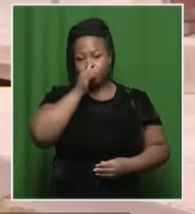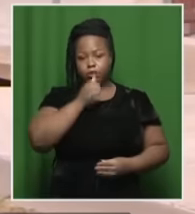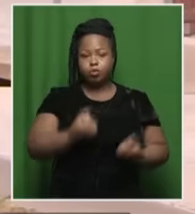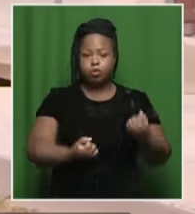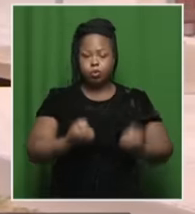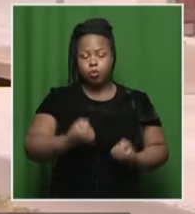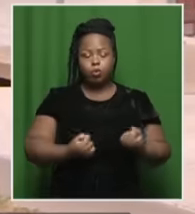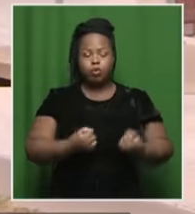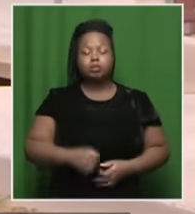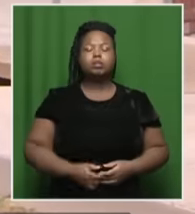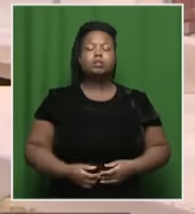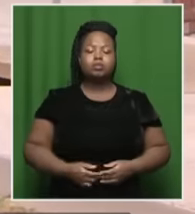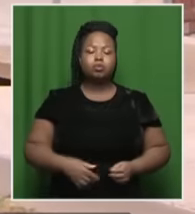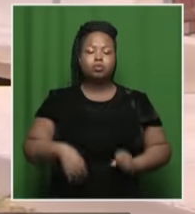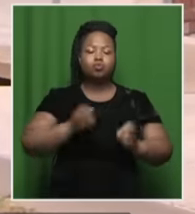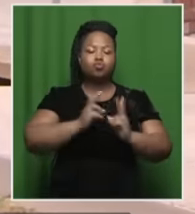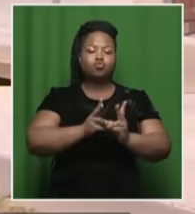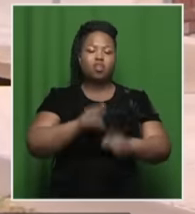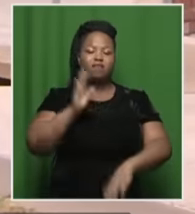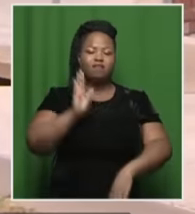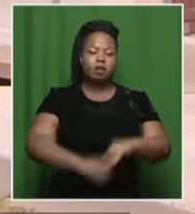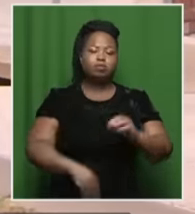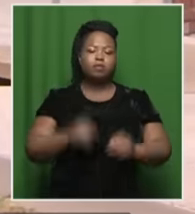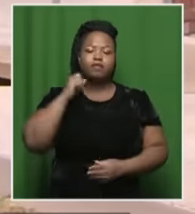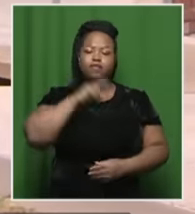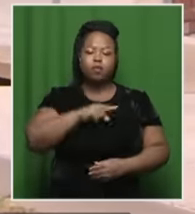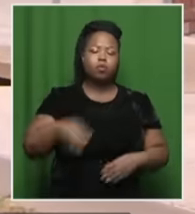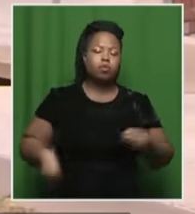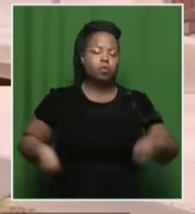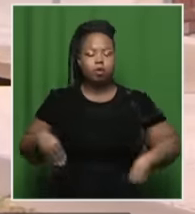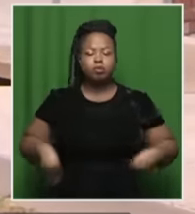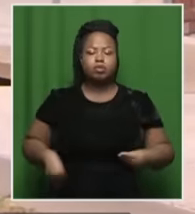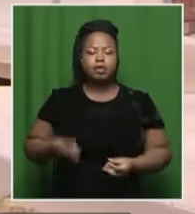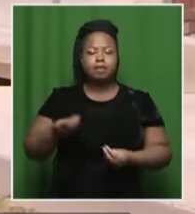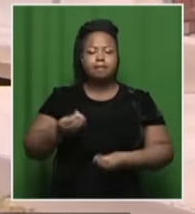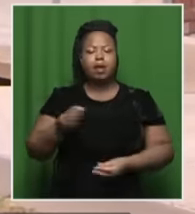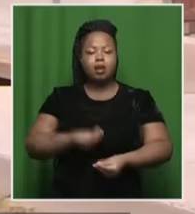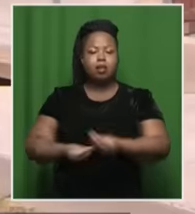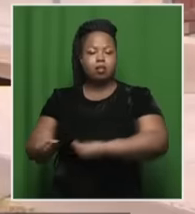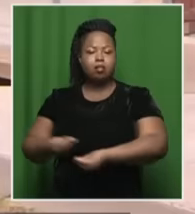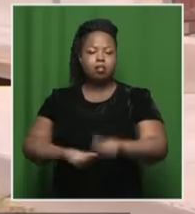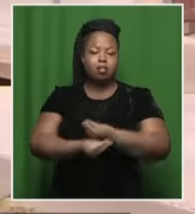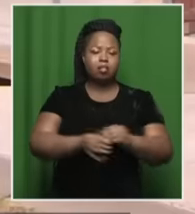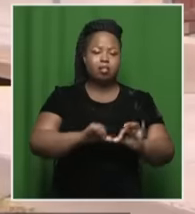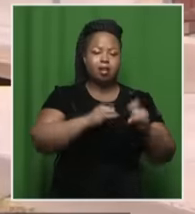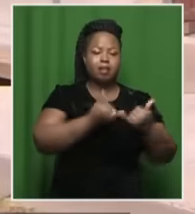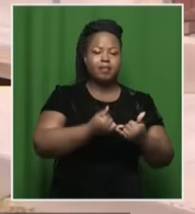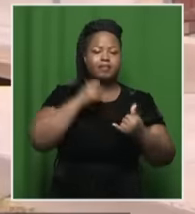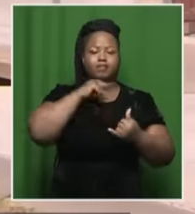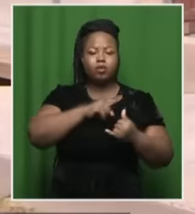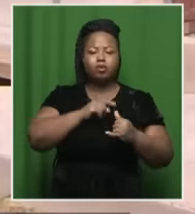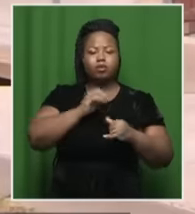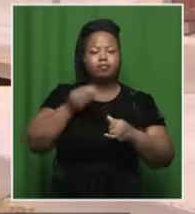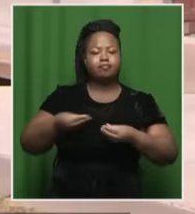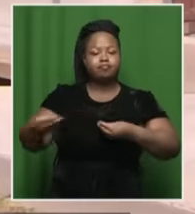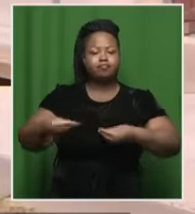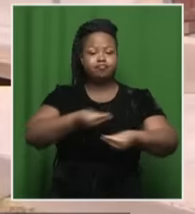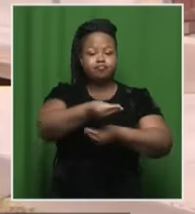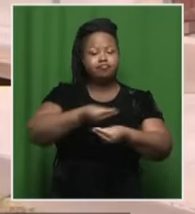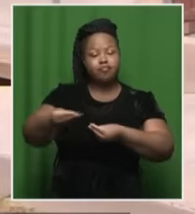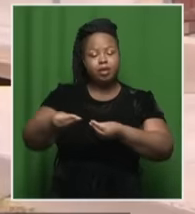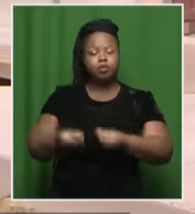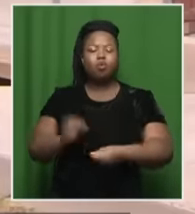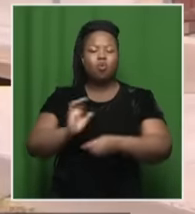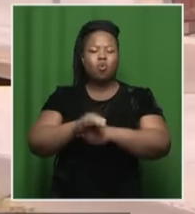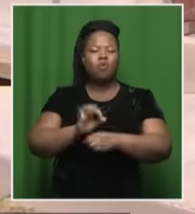Facing those 12 counts of fraud, corruption, money laundering and racketeering, amounting to those over 4 million